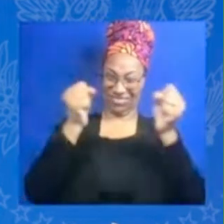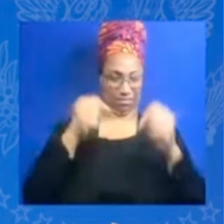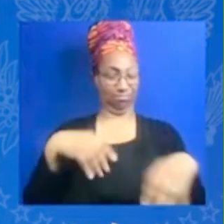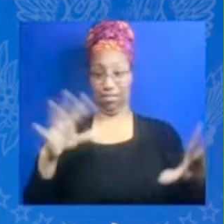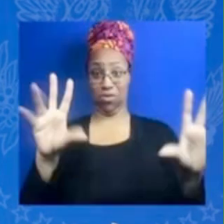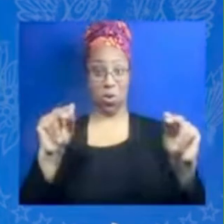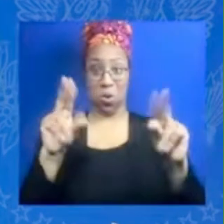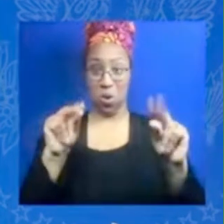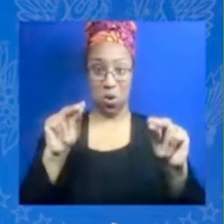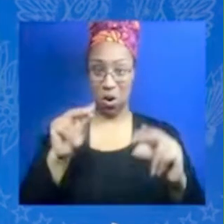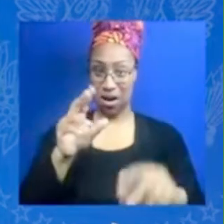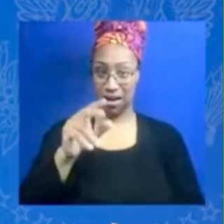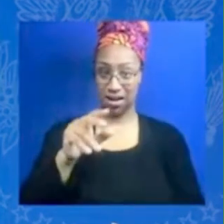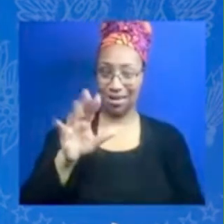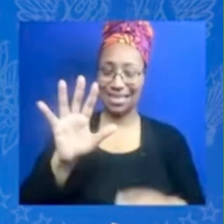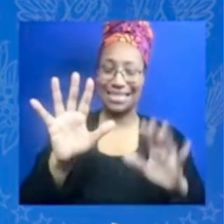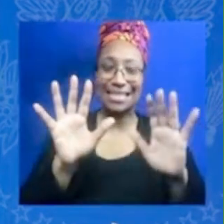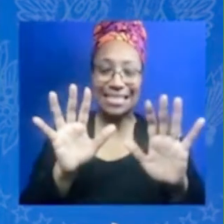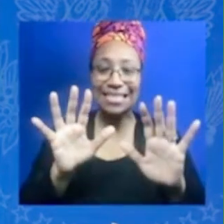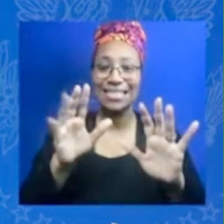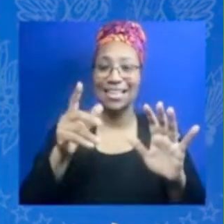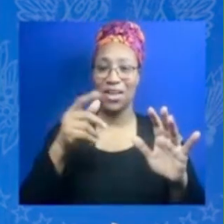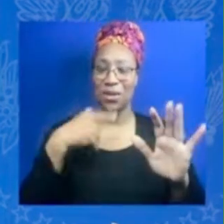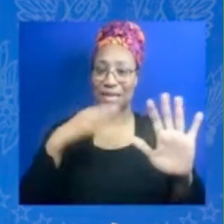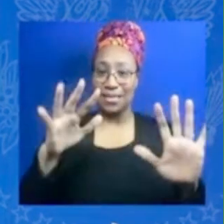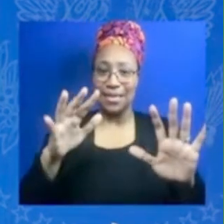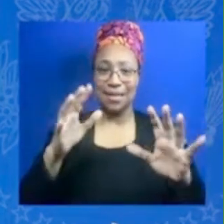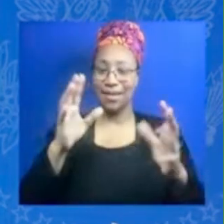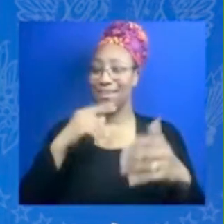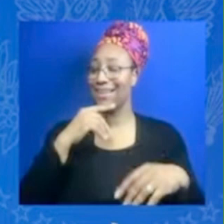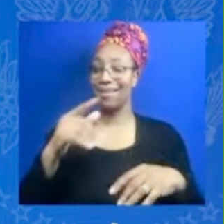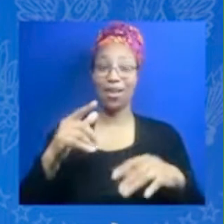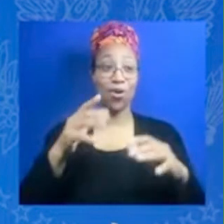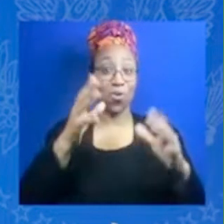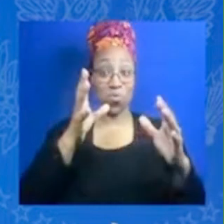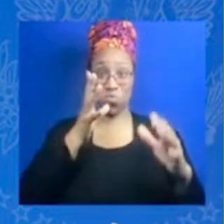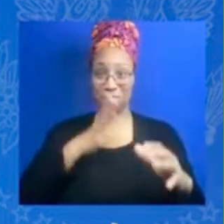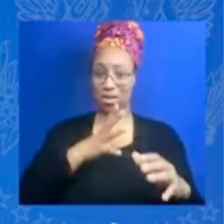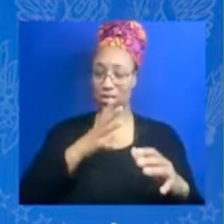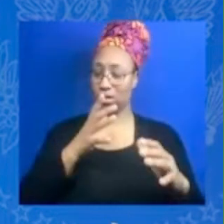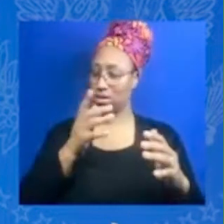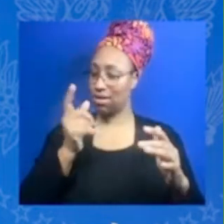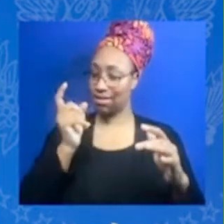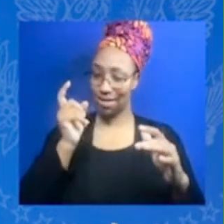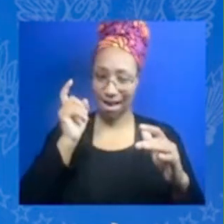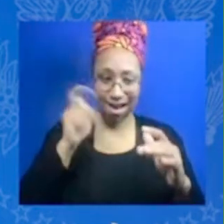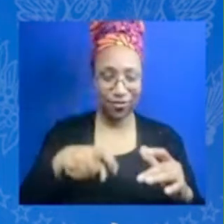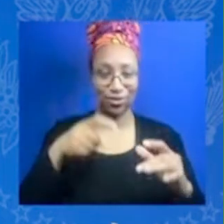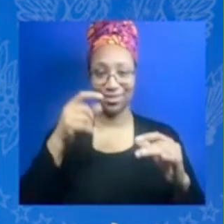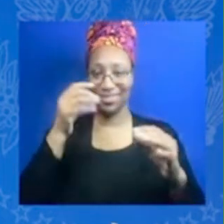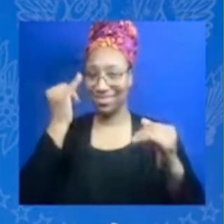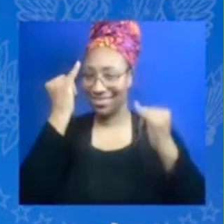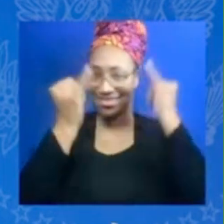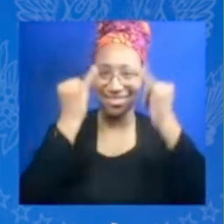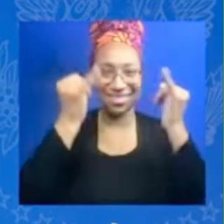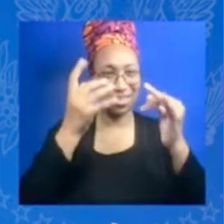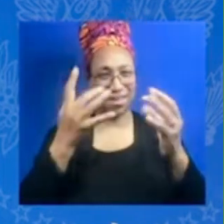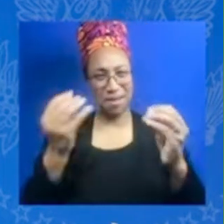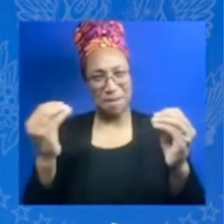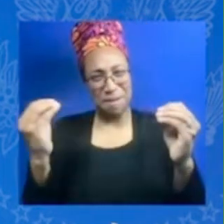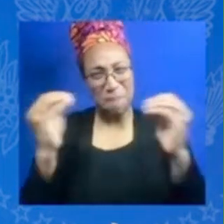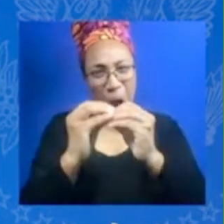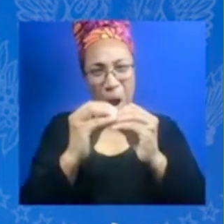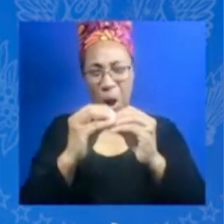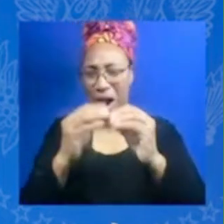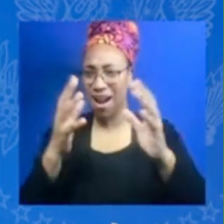and I know that women deserved more we deserve to know that with or without makeup we are enough